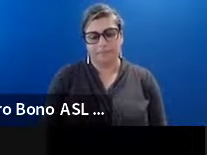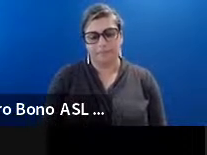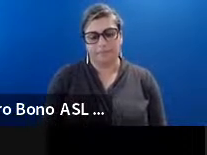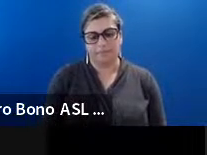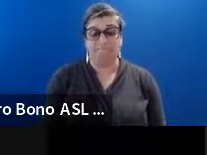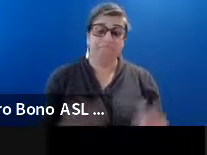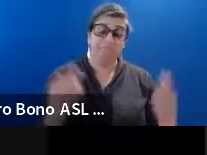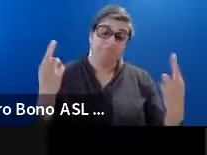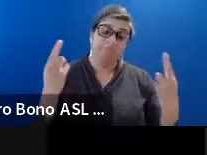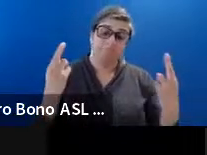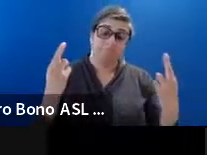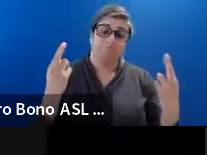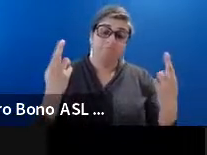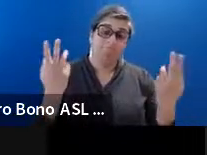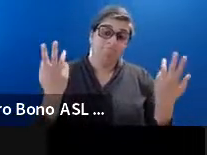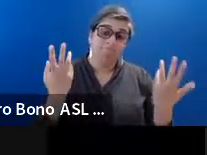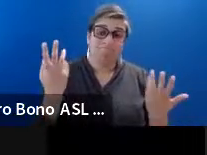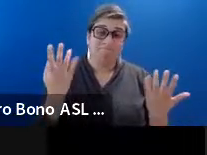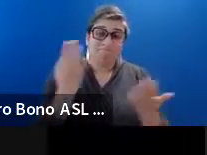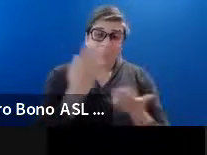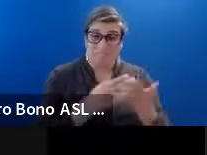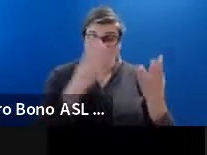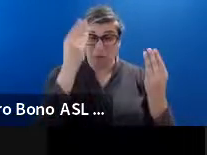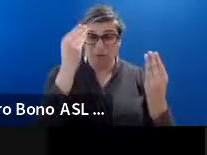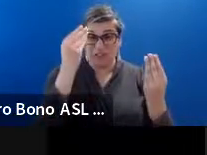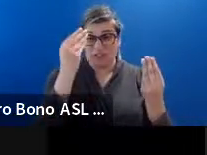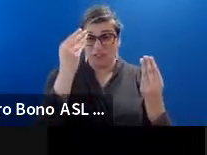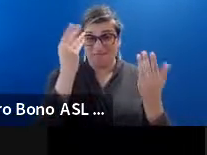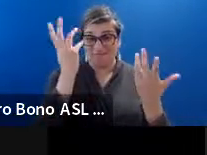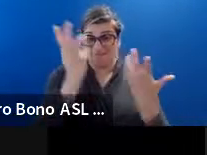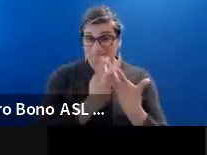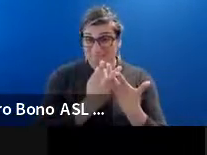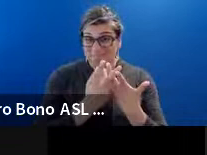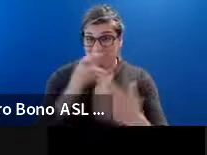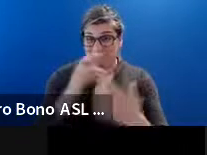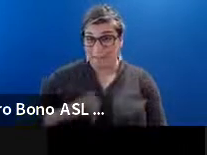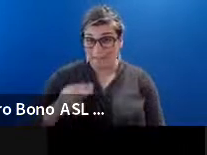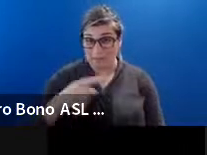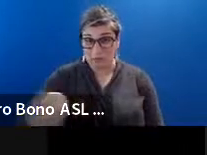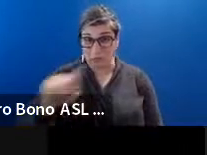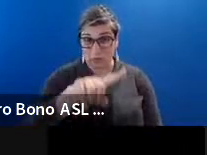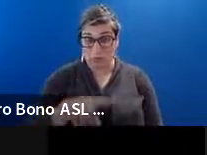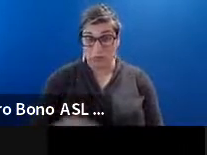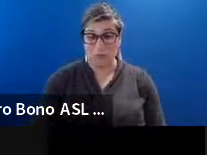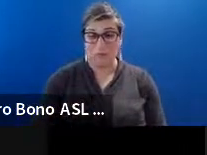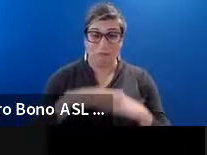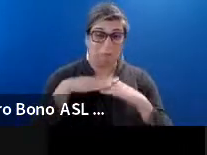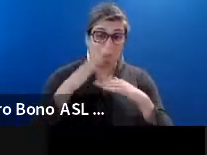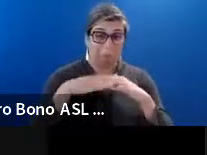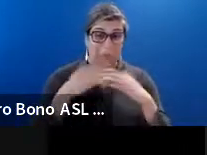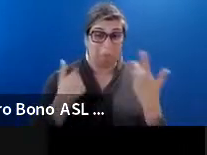So. Hopefully. You know. You know. Some of this information is useful to you. Um. And at a minimum. Uh. You know. We've created sort of.